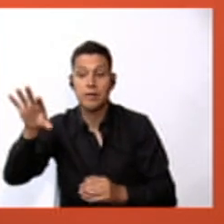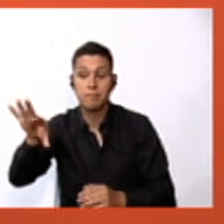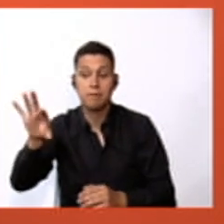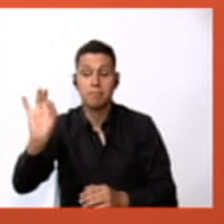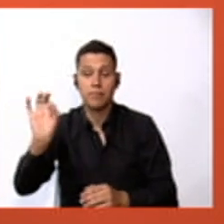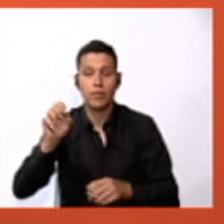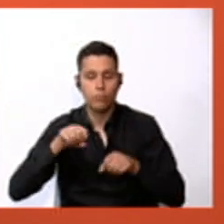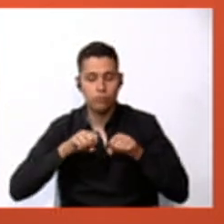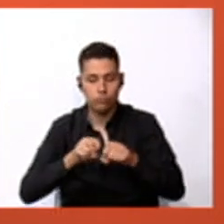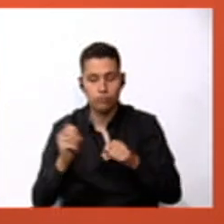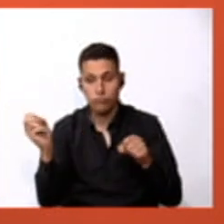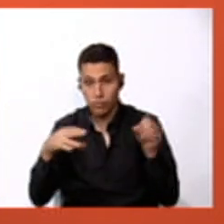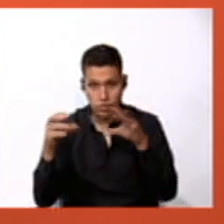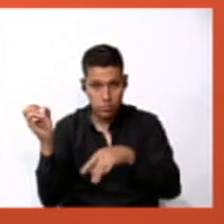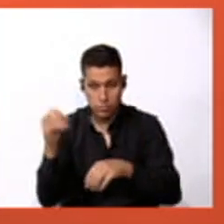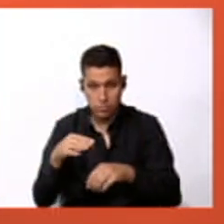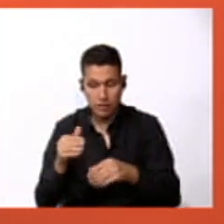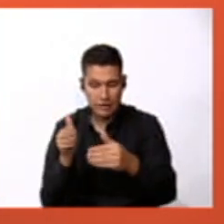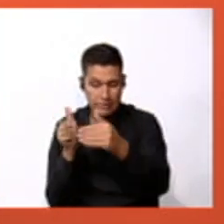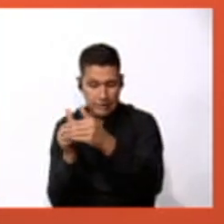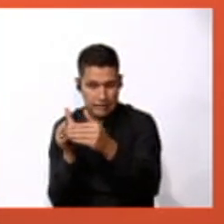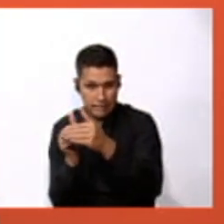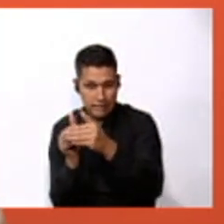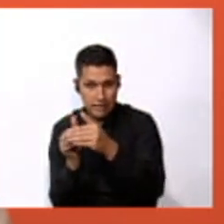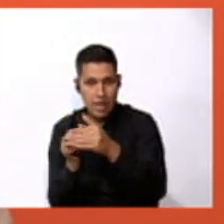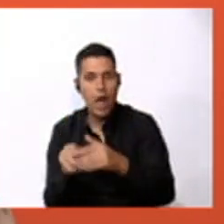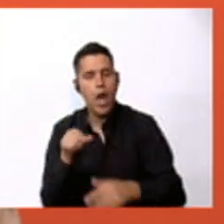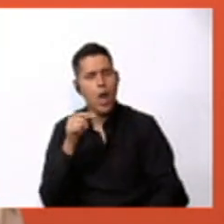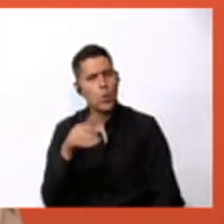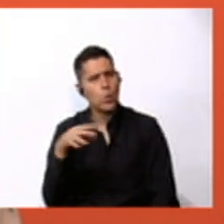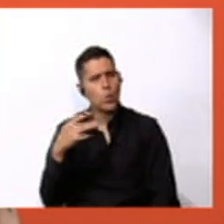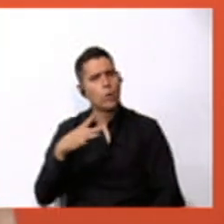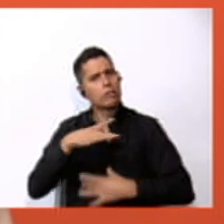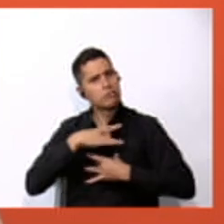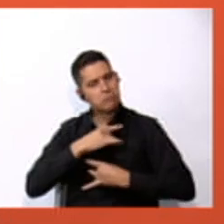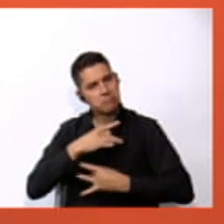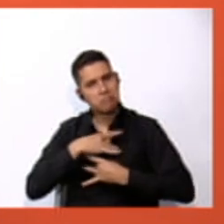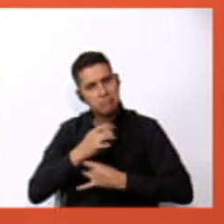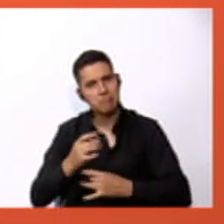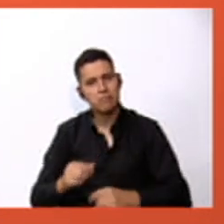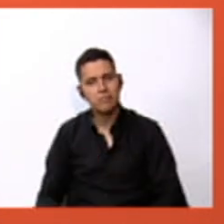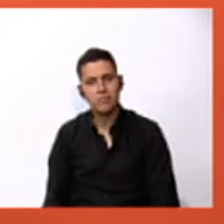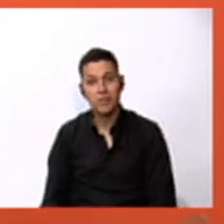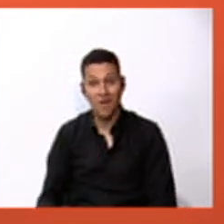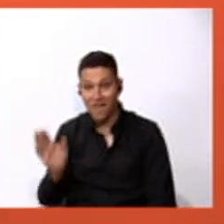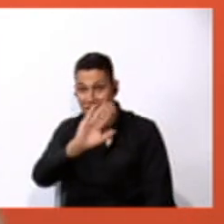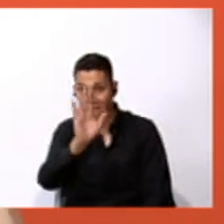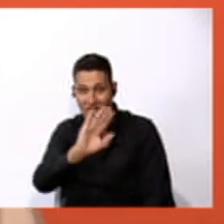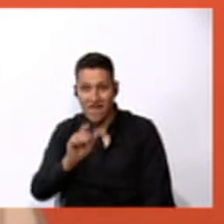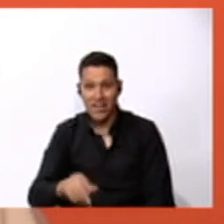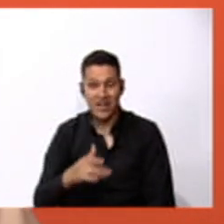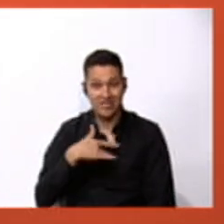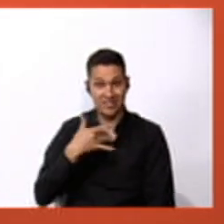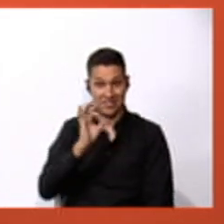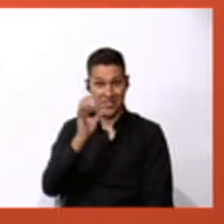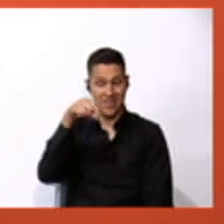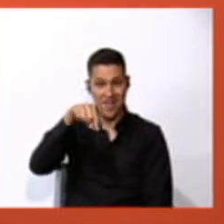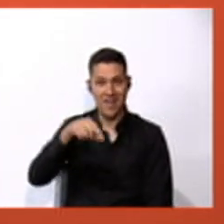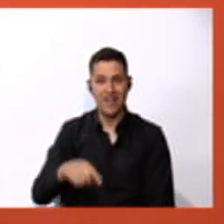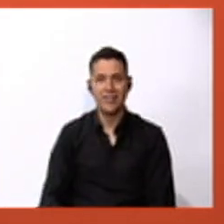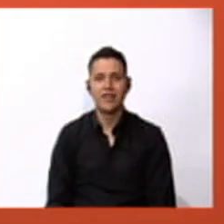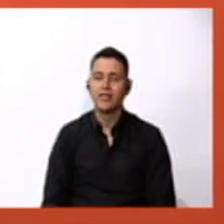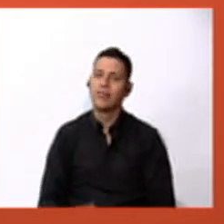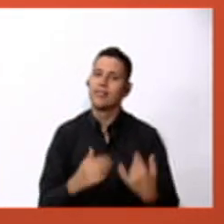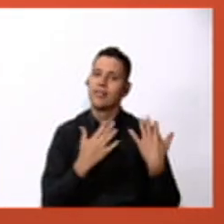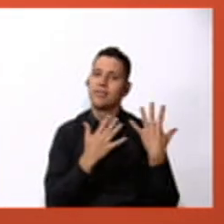supermarket at the corner this is so interesting hi guys how are you today I hope